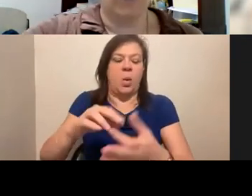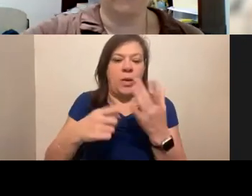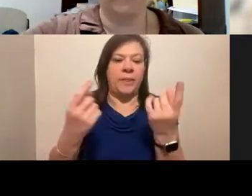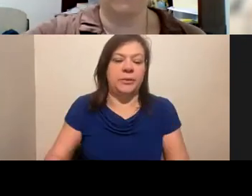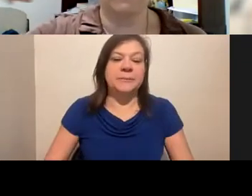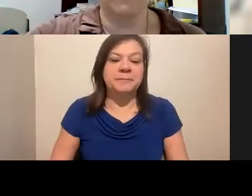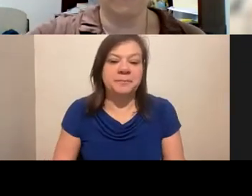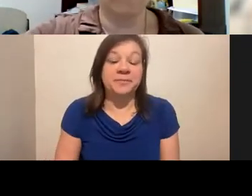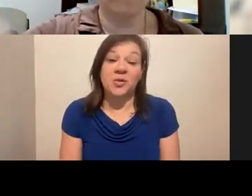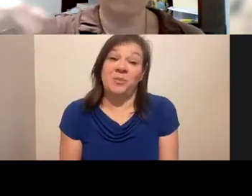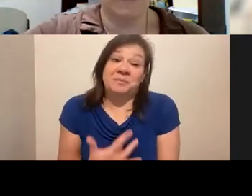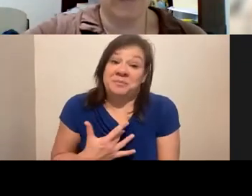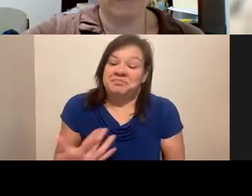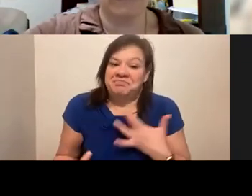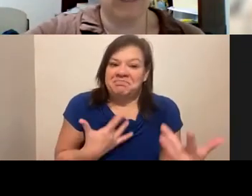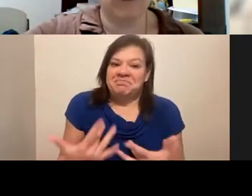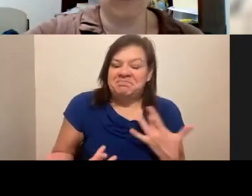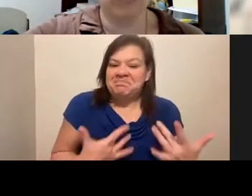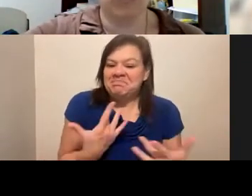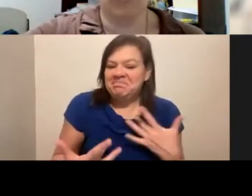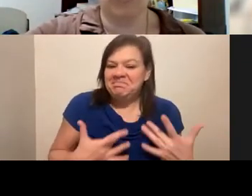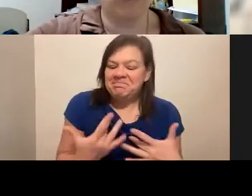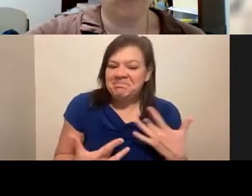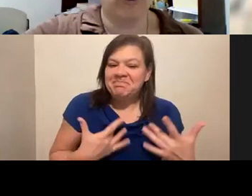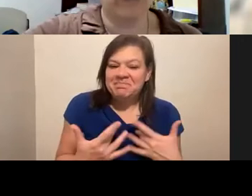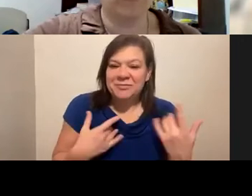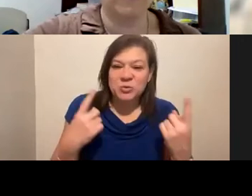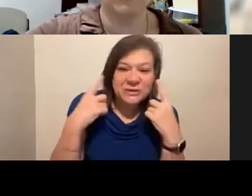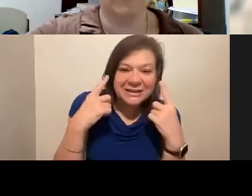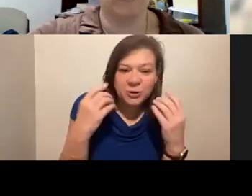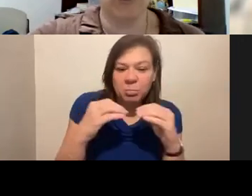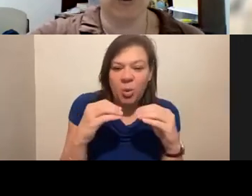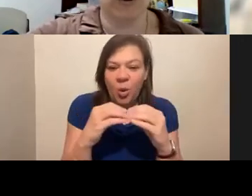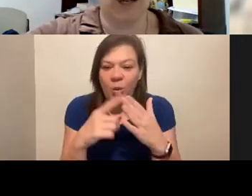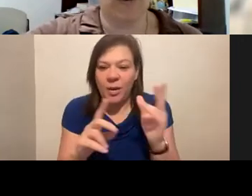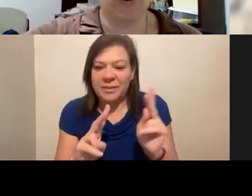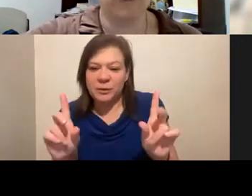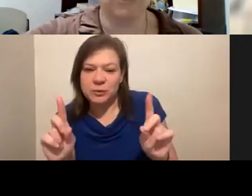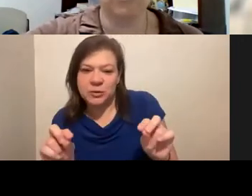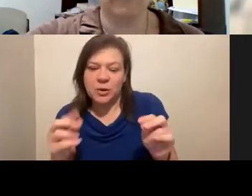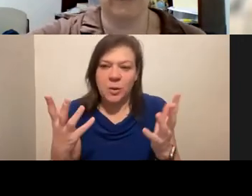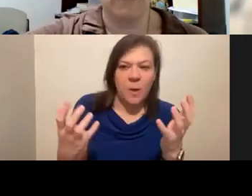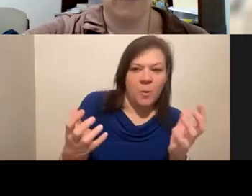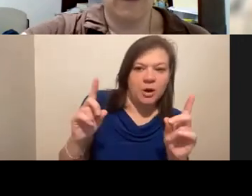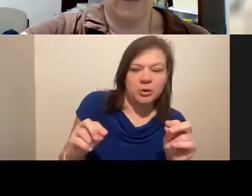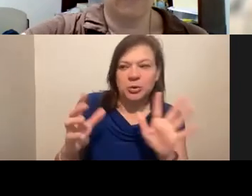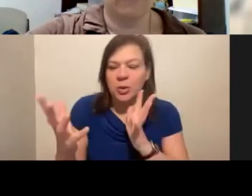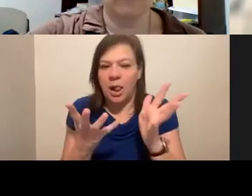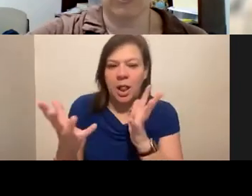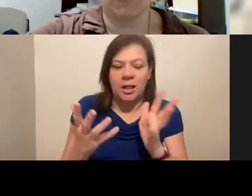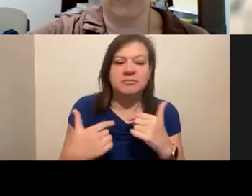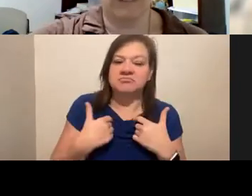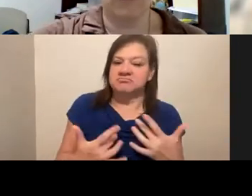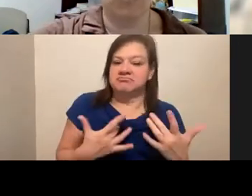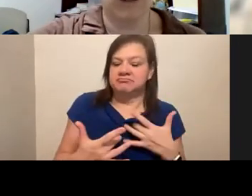And so I'm excited to get back in here and learn more what folks have been doing, what folks are looking forward to doing, and